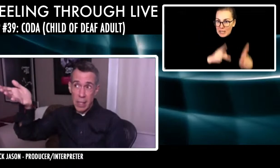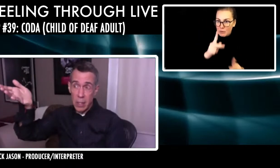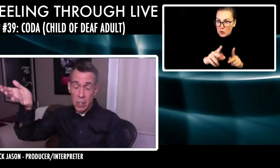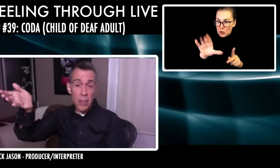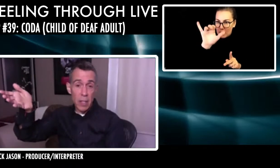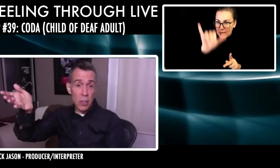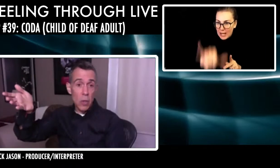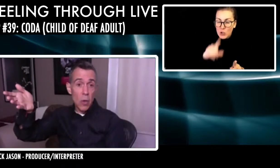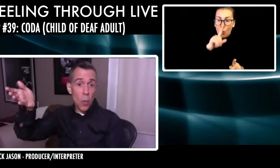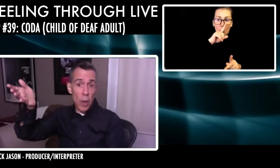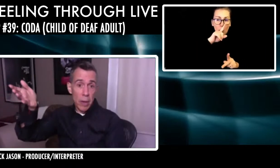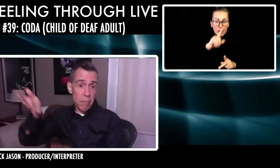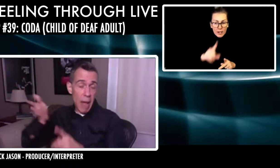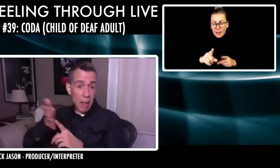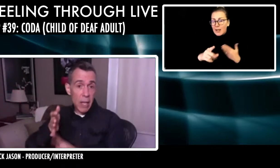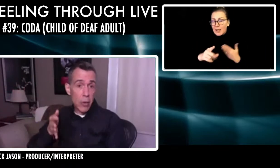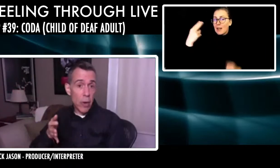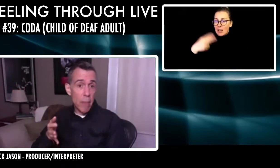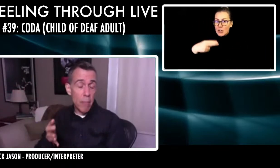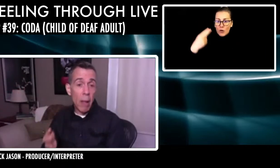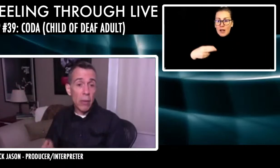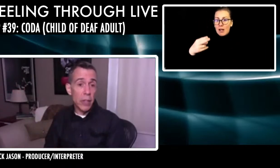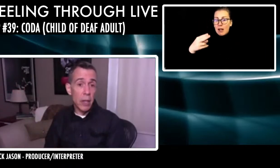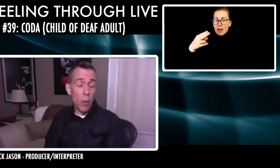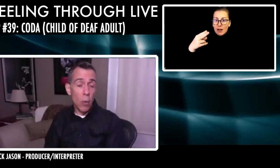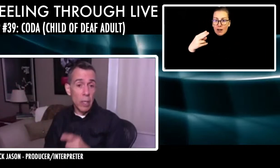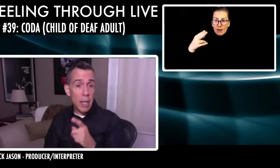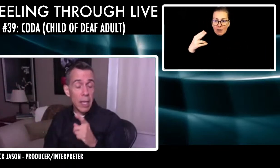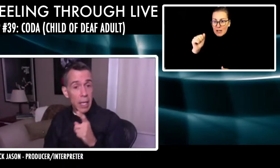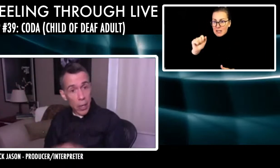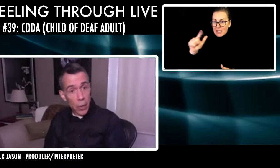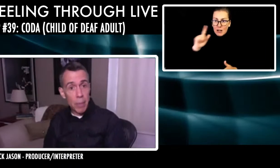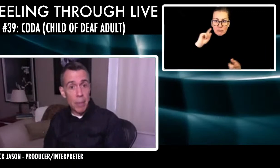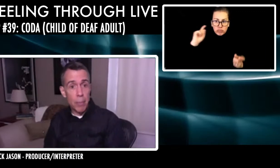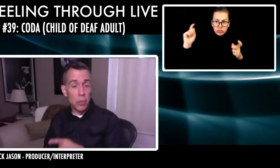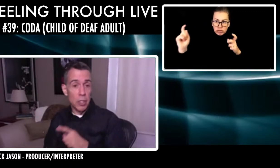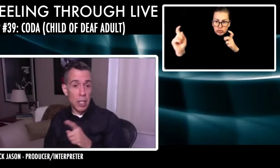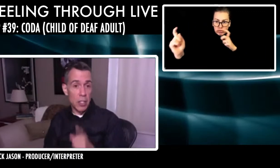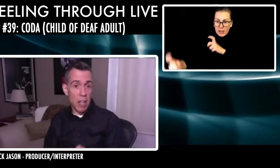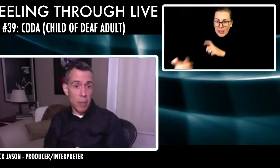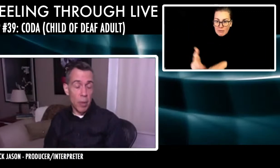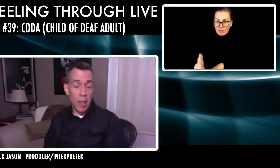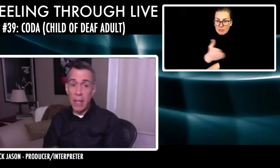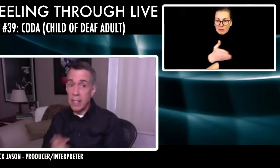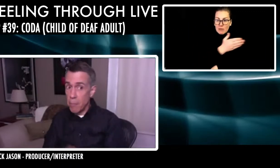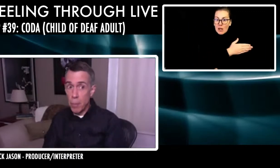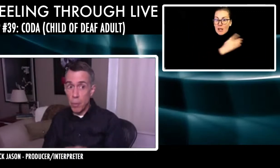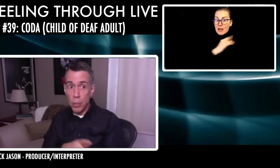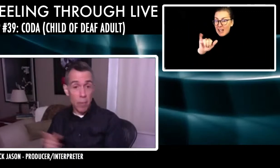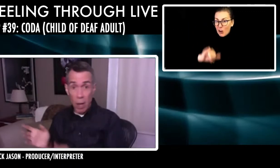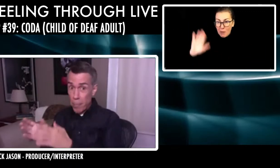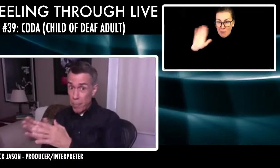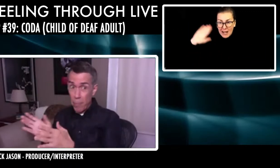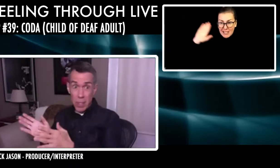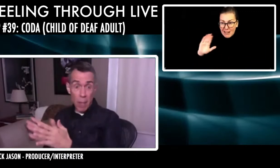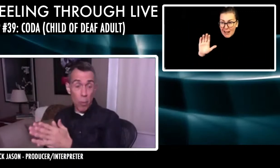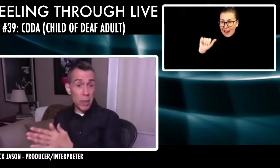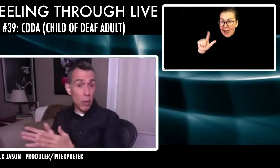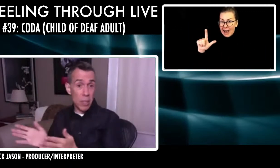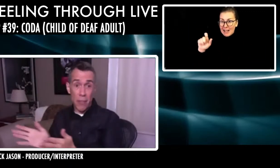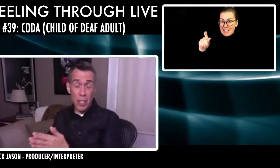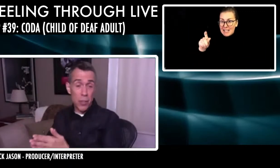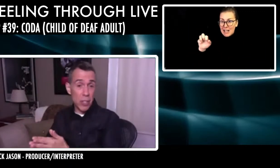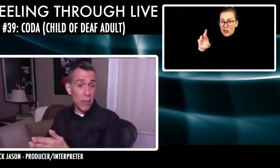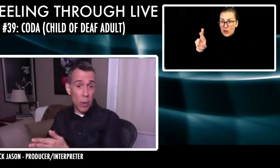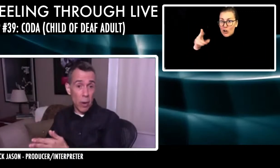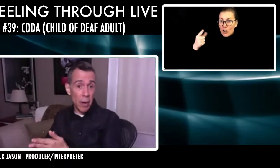of the 1870s, when Alexander Graham Bell said that only hearing people should teach deaf people and that deaf people shouldn't up, up until that point,